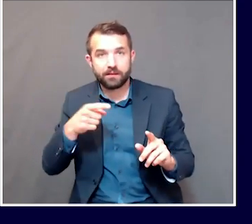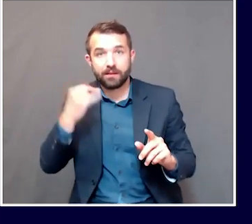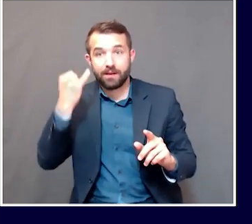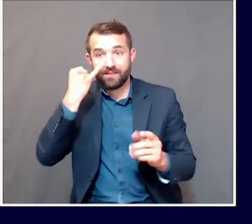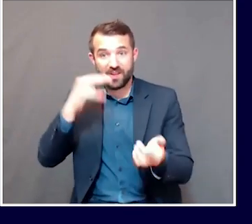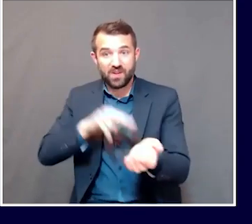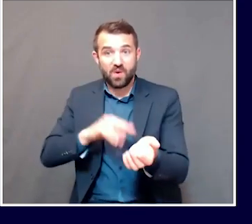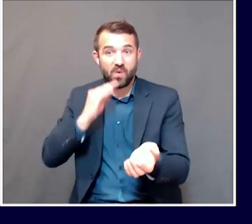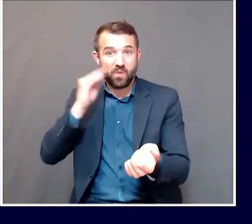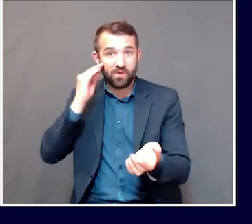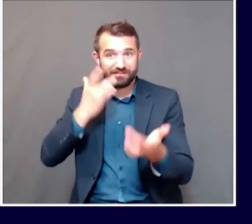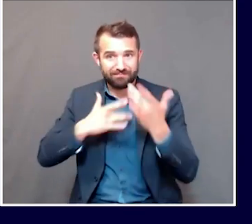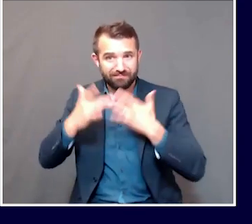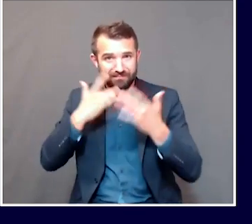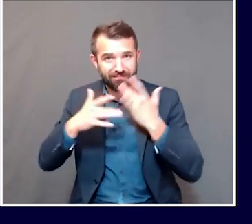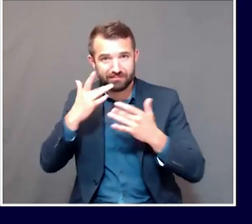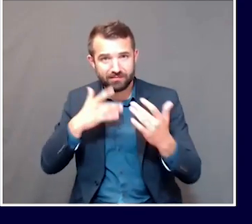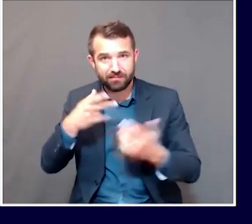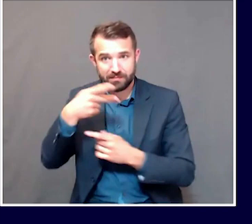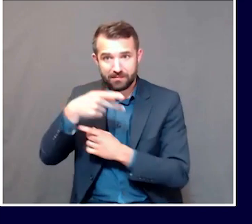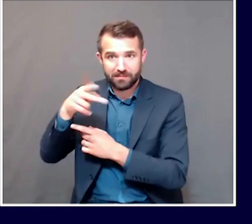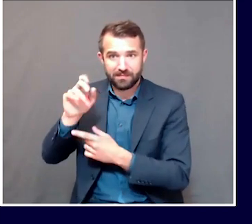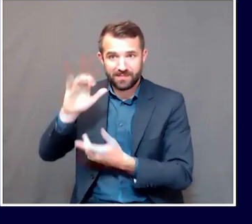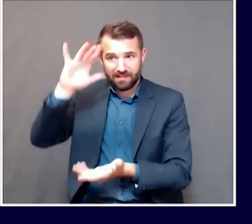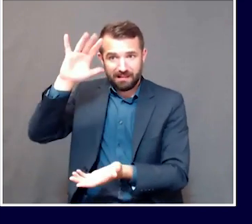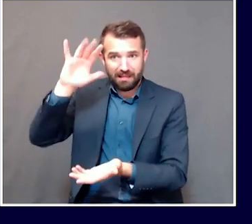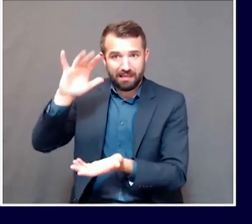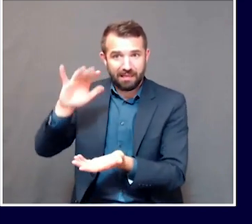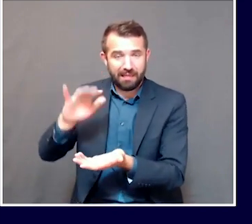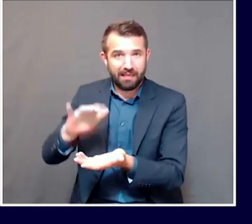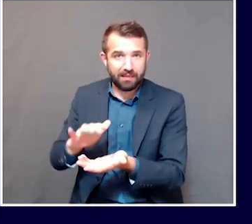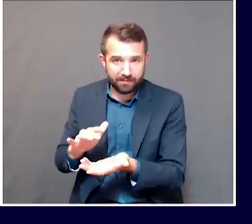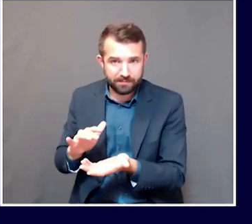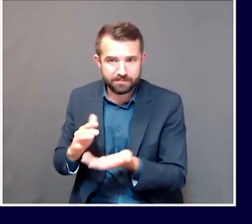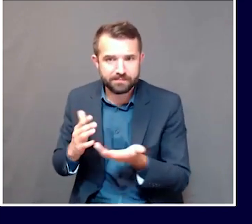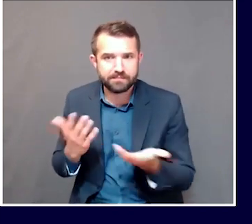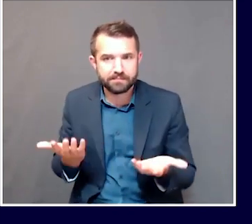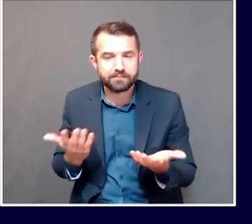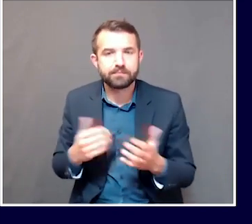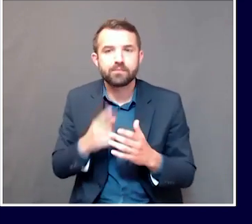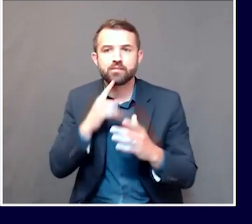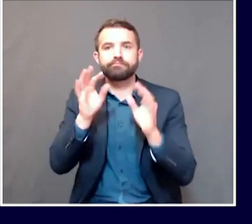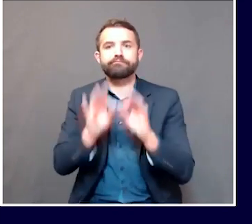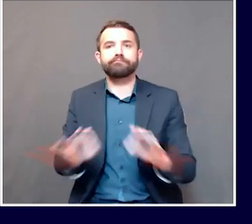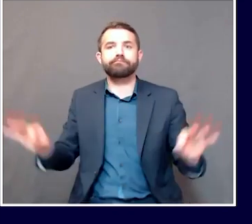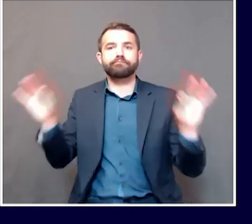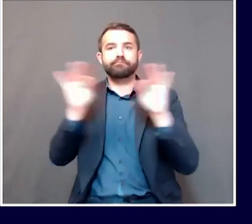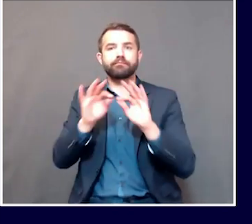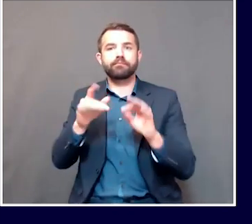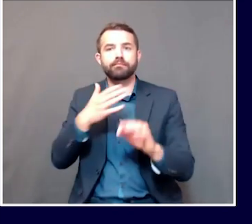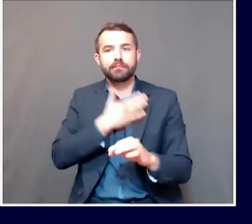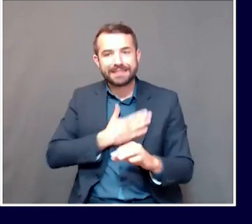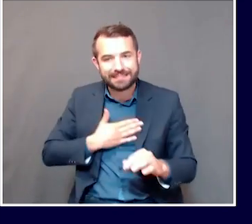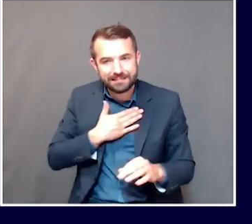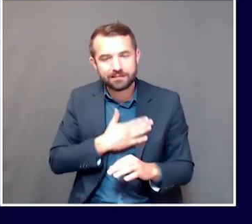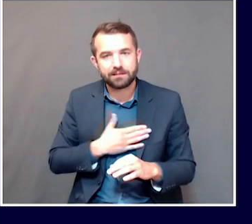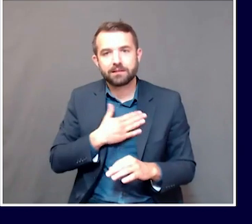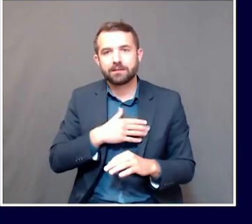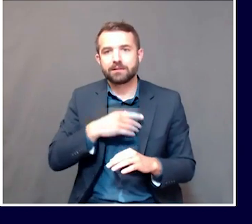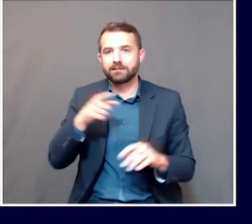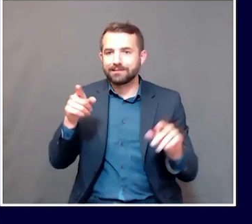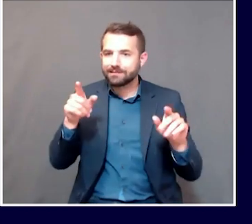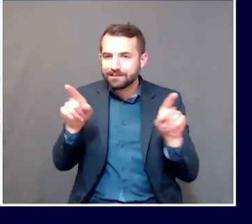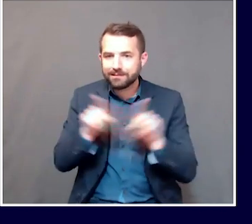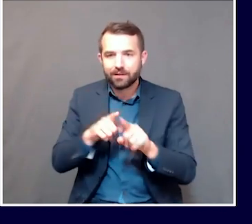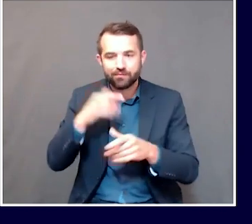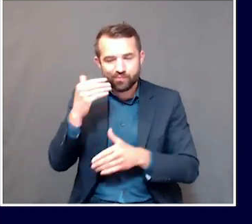have been running low, or they feel like they are in jeopardy of running out of PPE, we recommend that they follow the same process